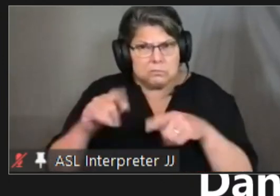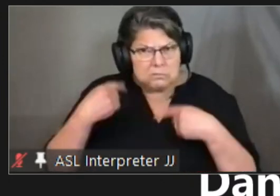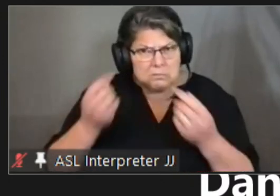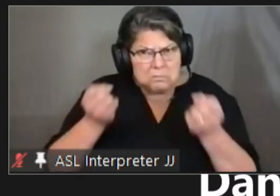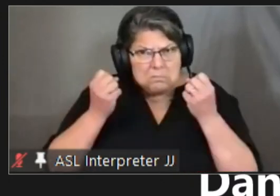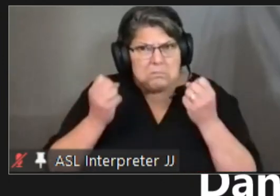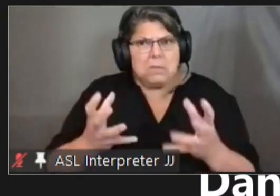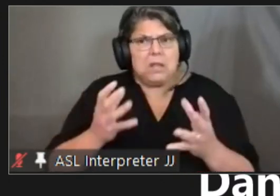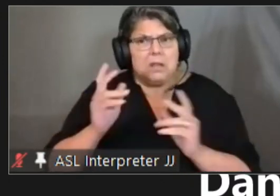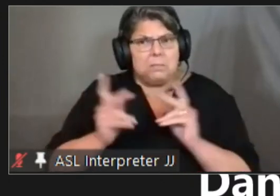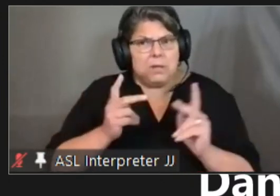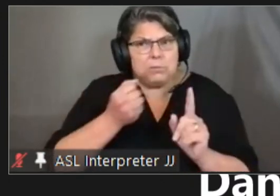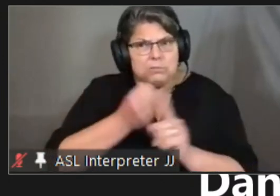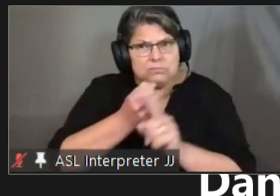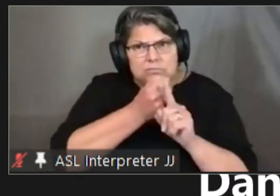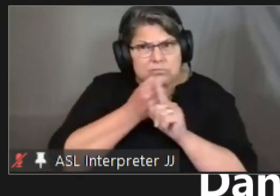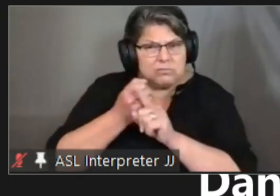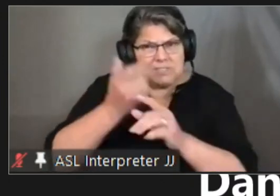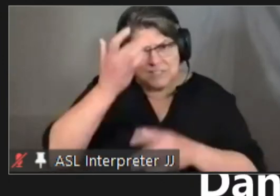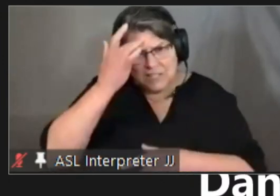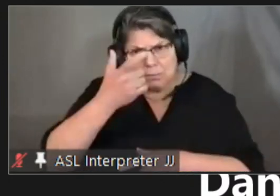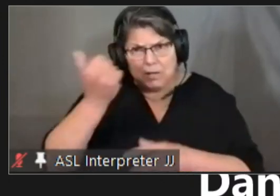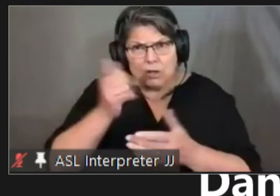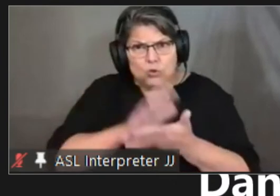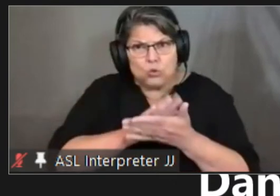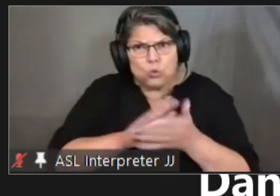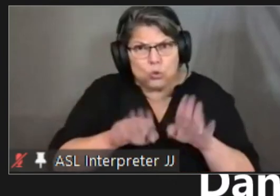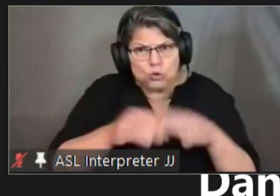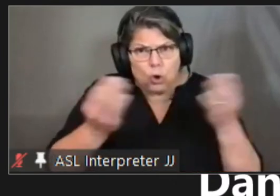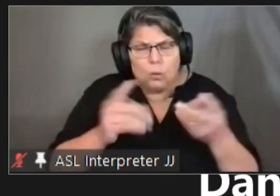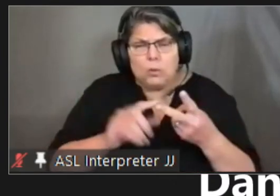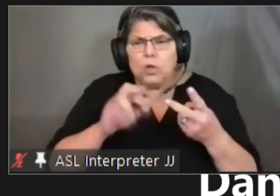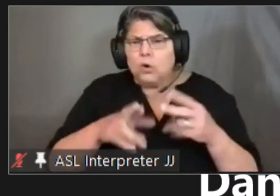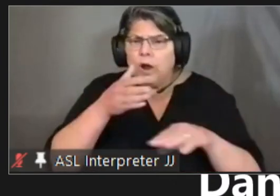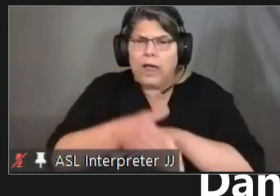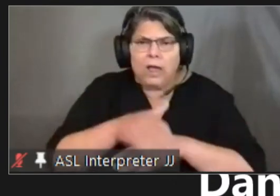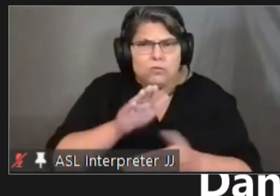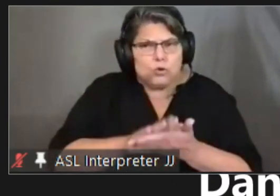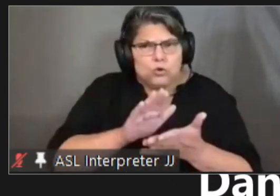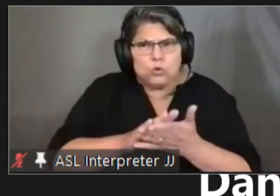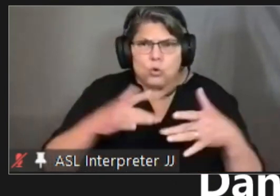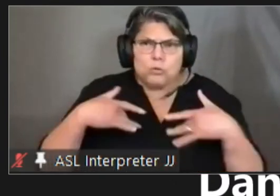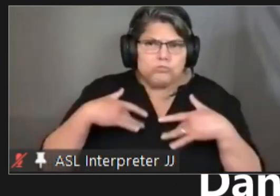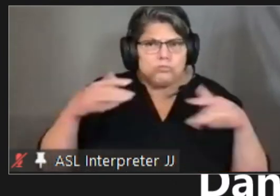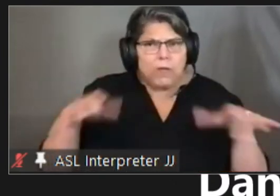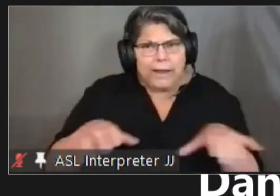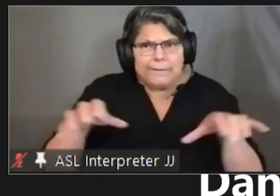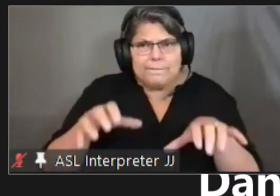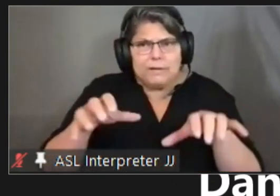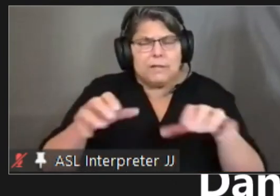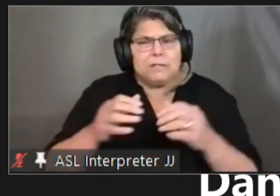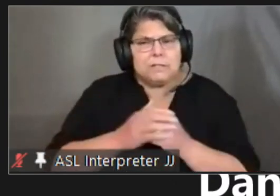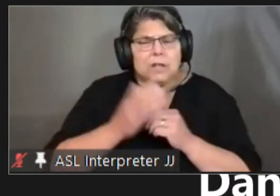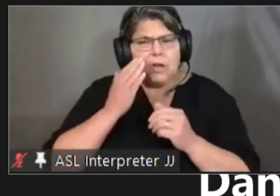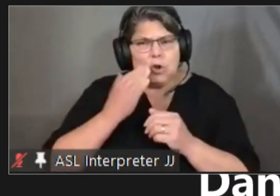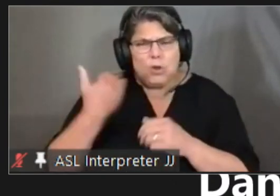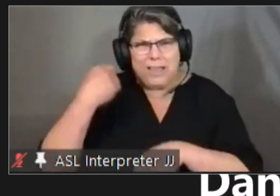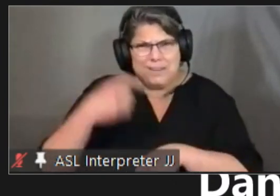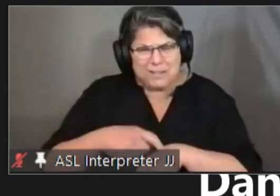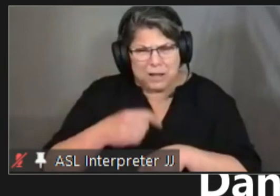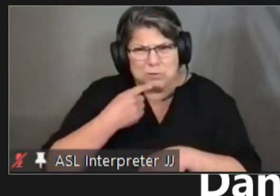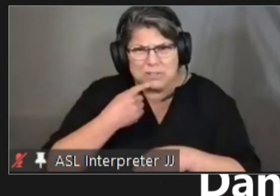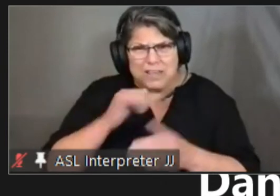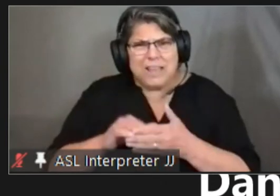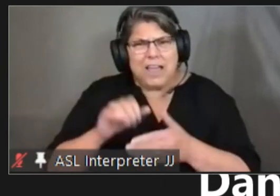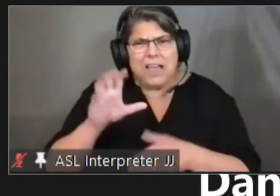cases related to schools opening or extracurricular activities i know at the last meeting you said the cases were more